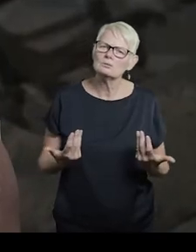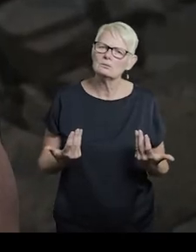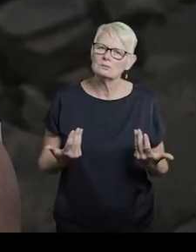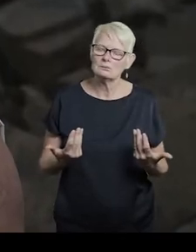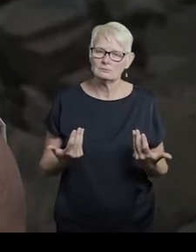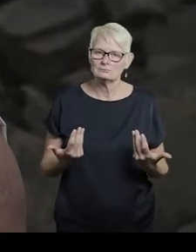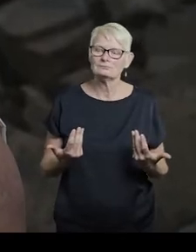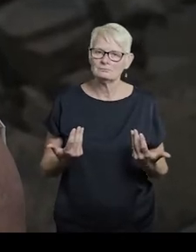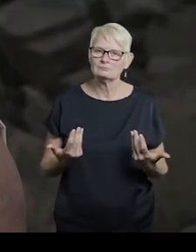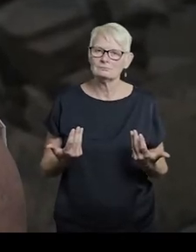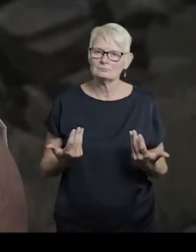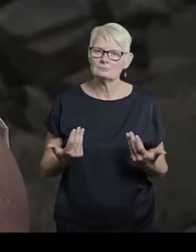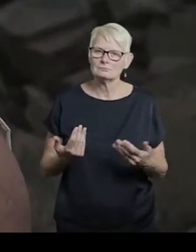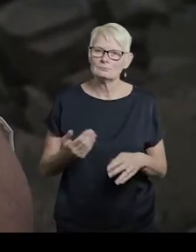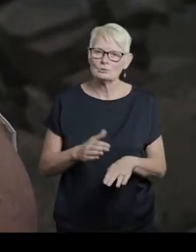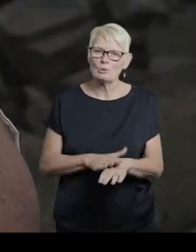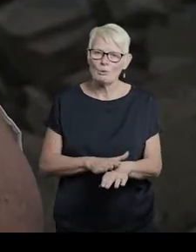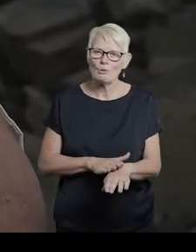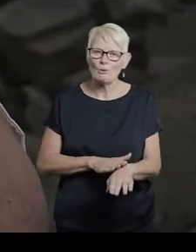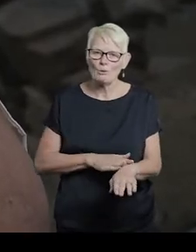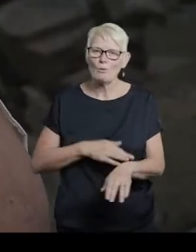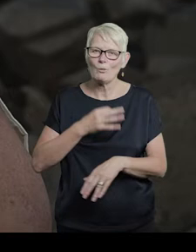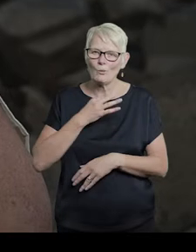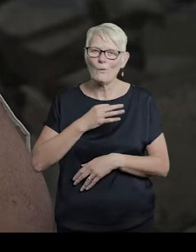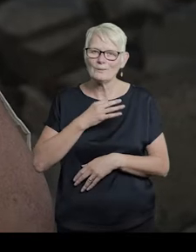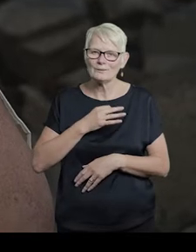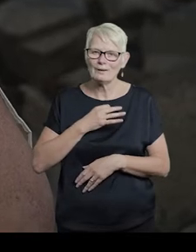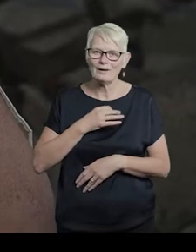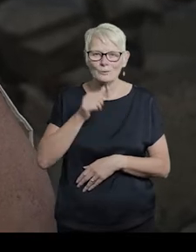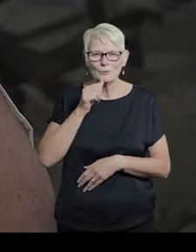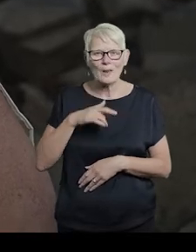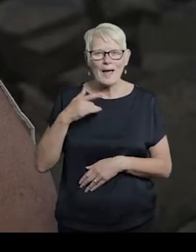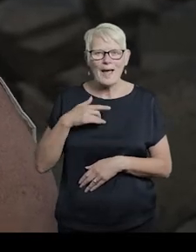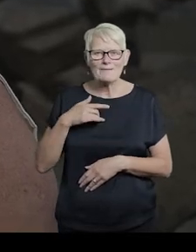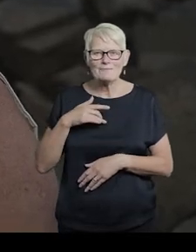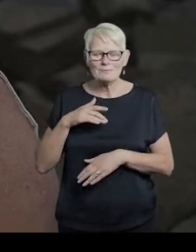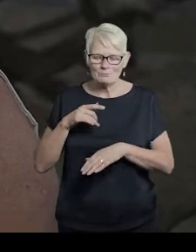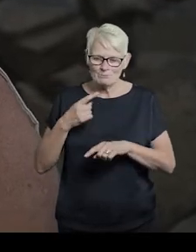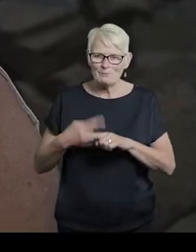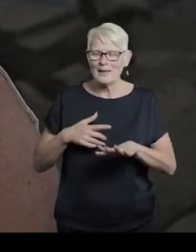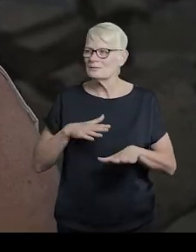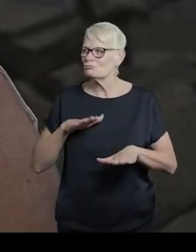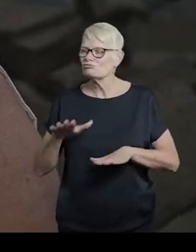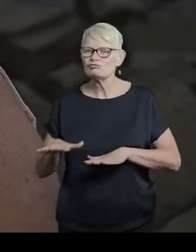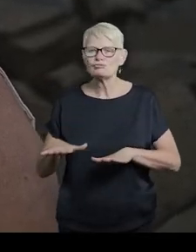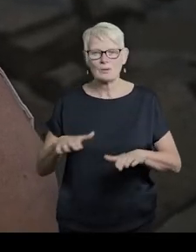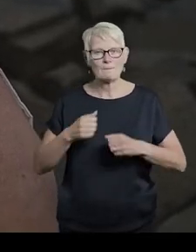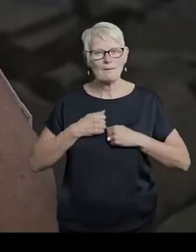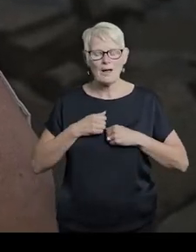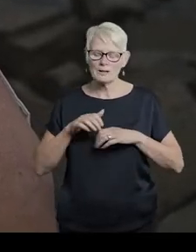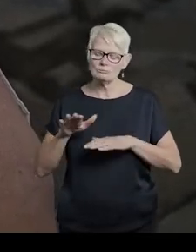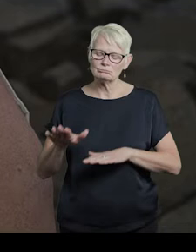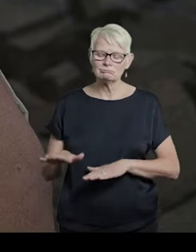Slow, water. The pace of life. My pace